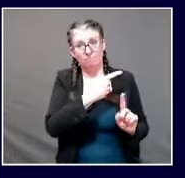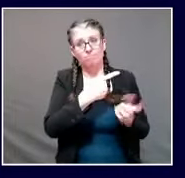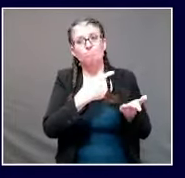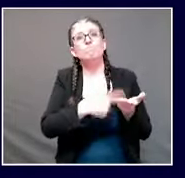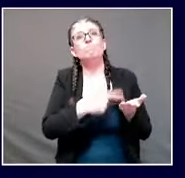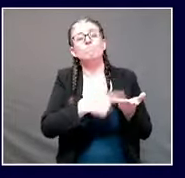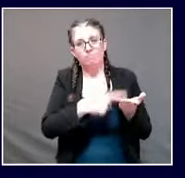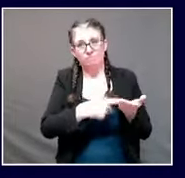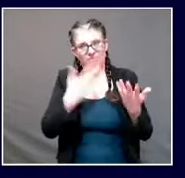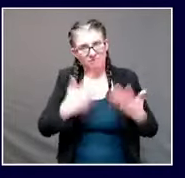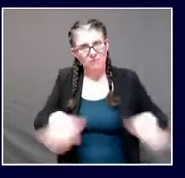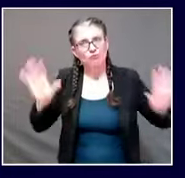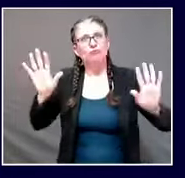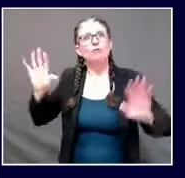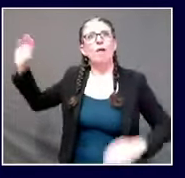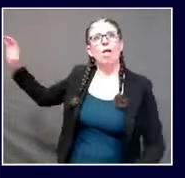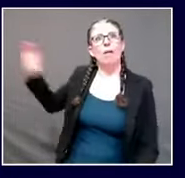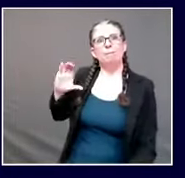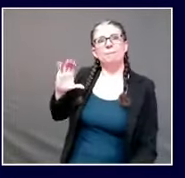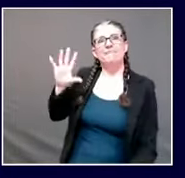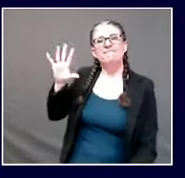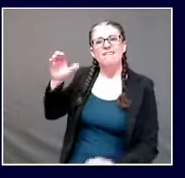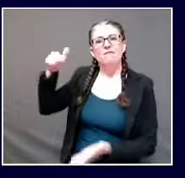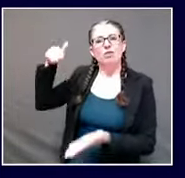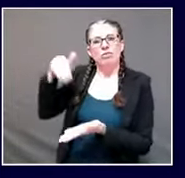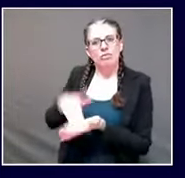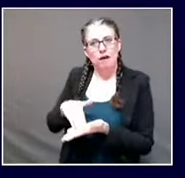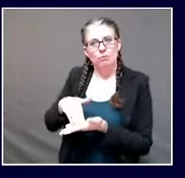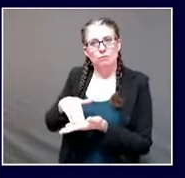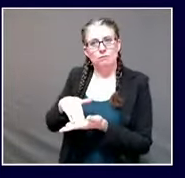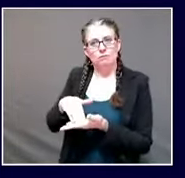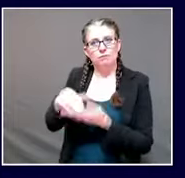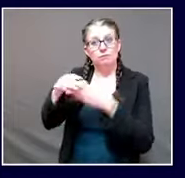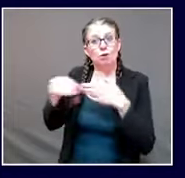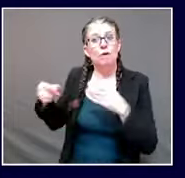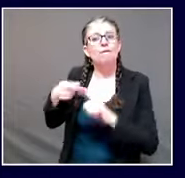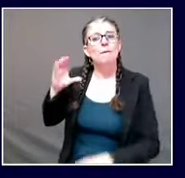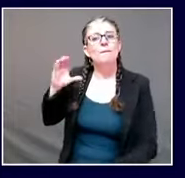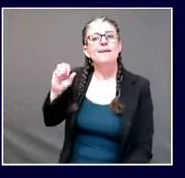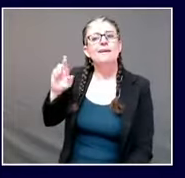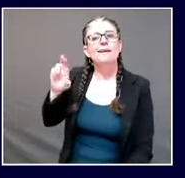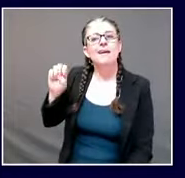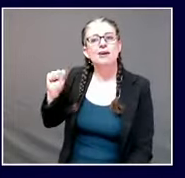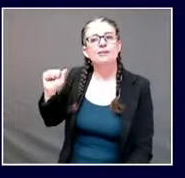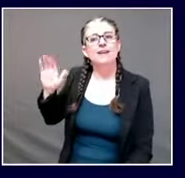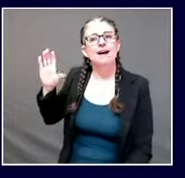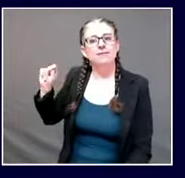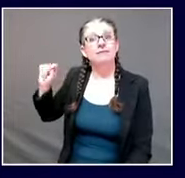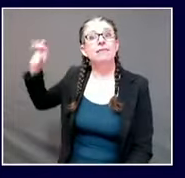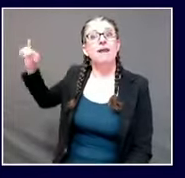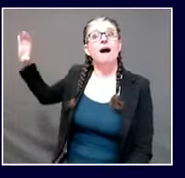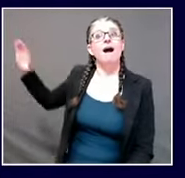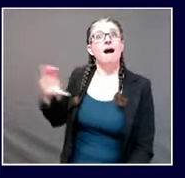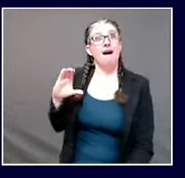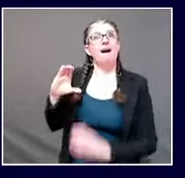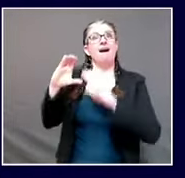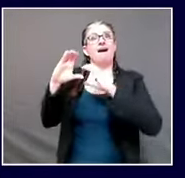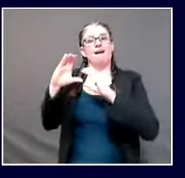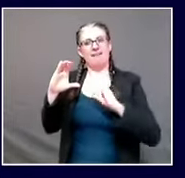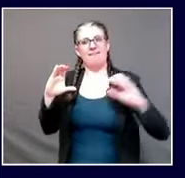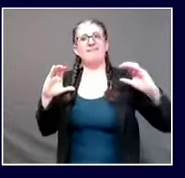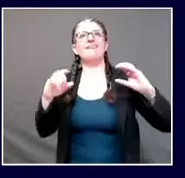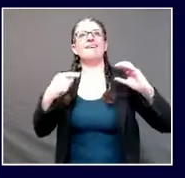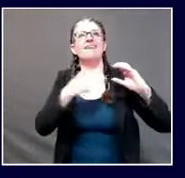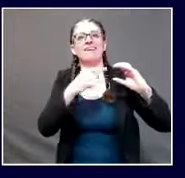to extend home-delivered meals to older Mainers and caregivers. Meals on Wheels and similar